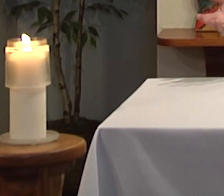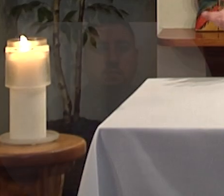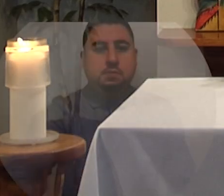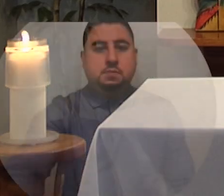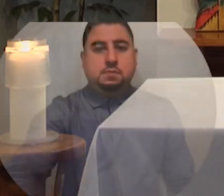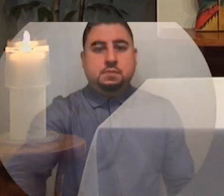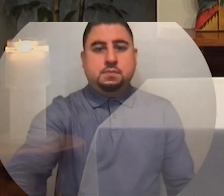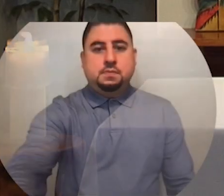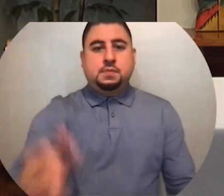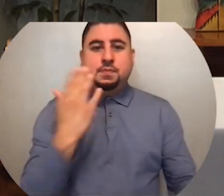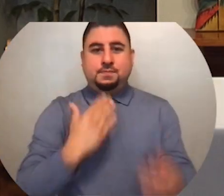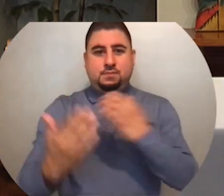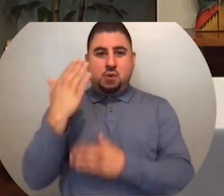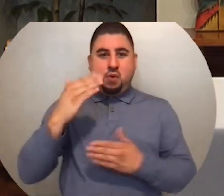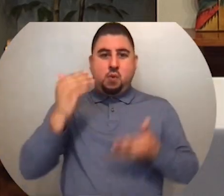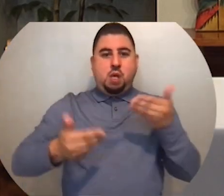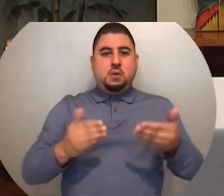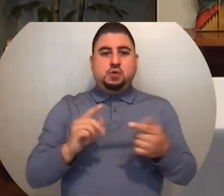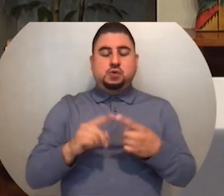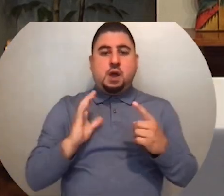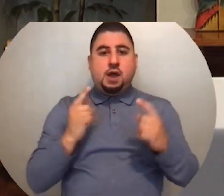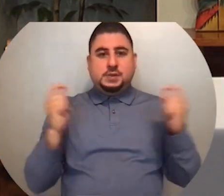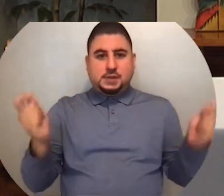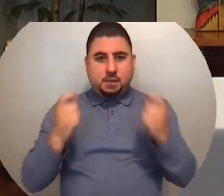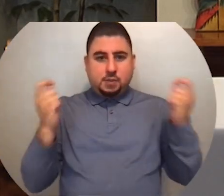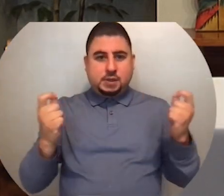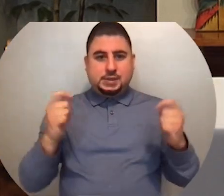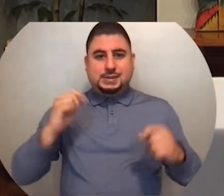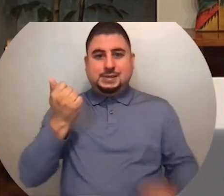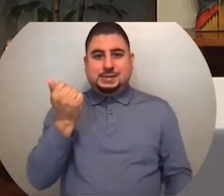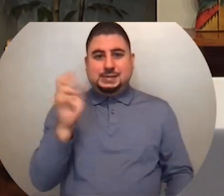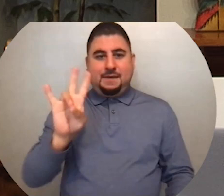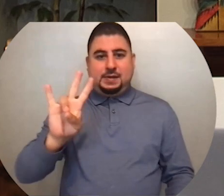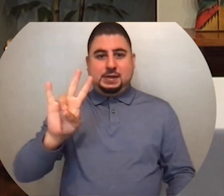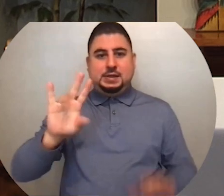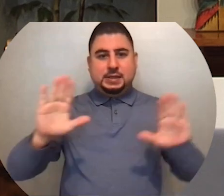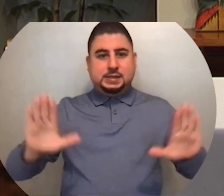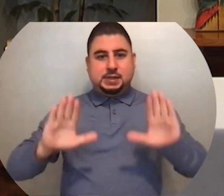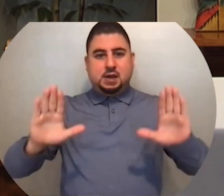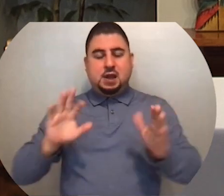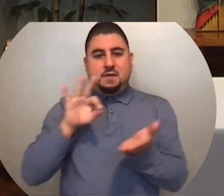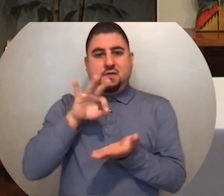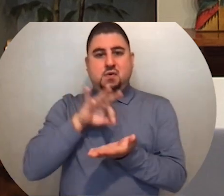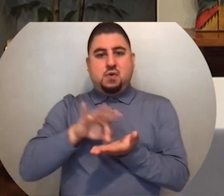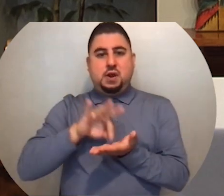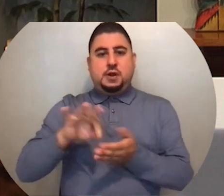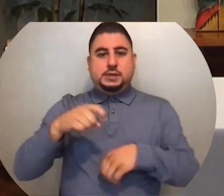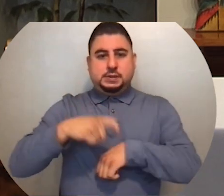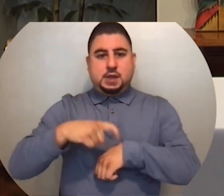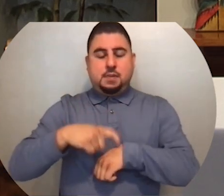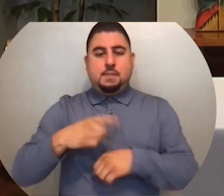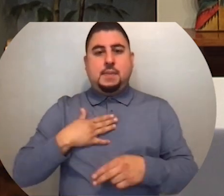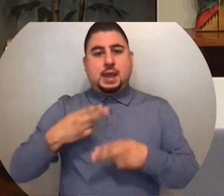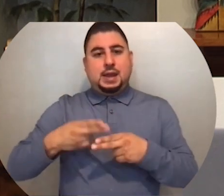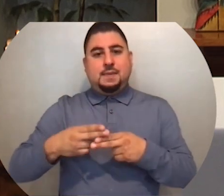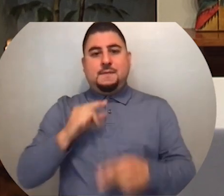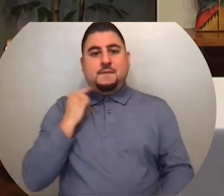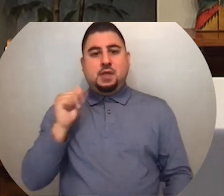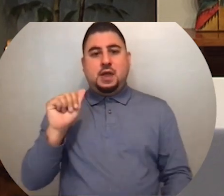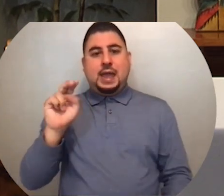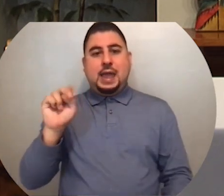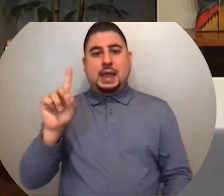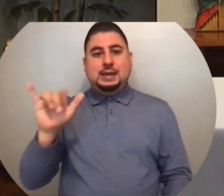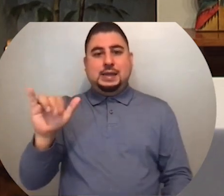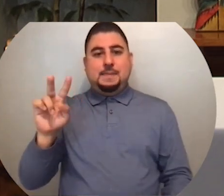Good morning and welcome to our celebration on this 17th Sunday in Ordinary Time. My name is Father